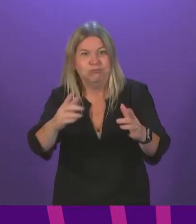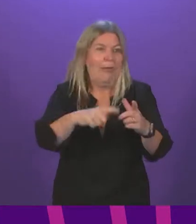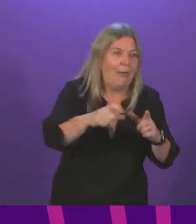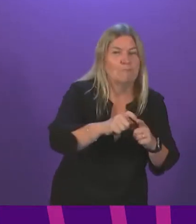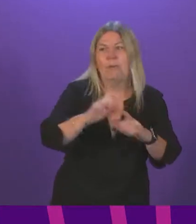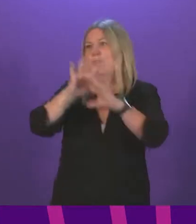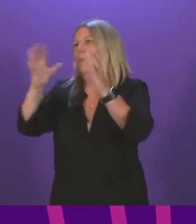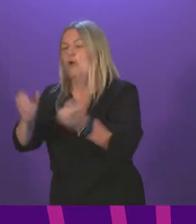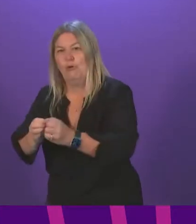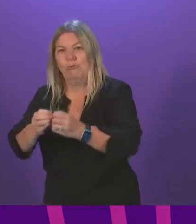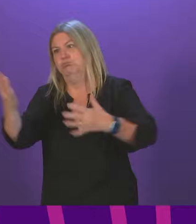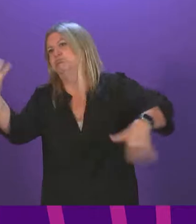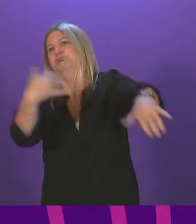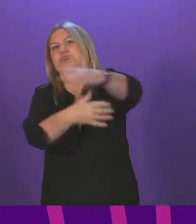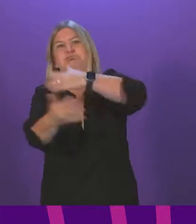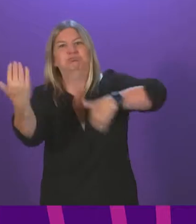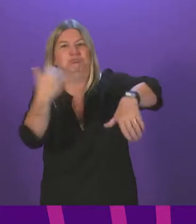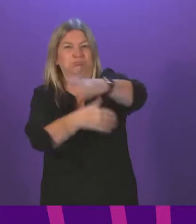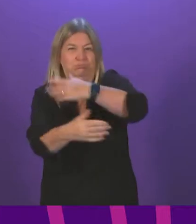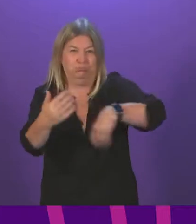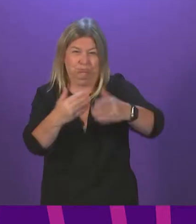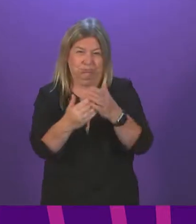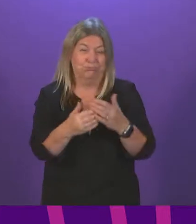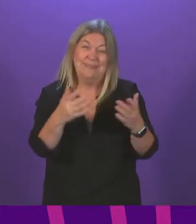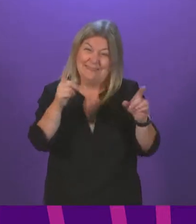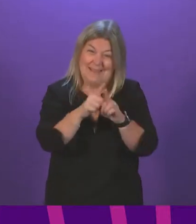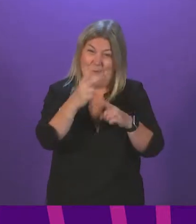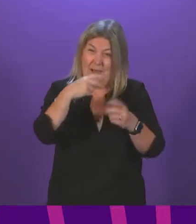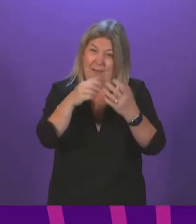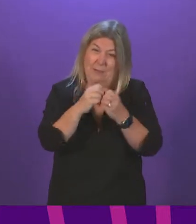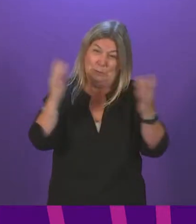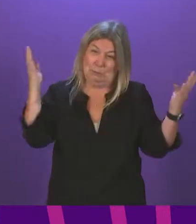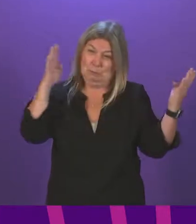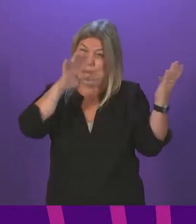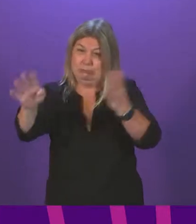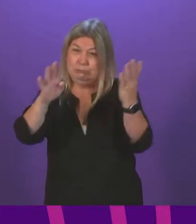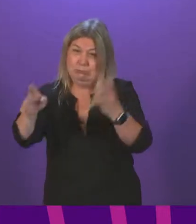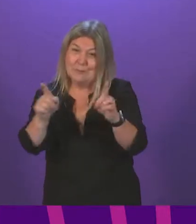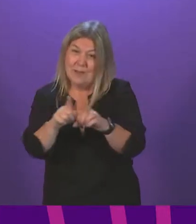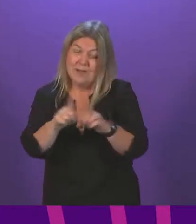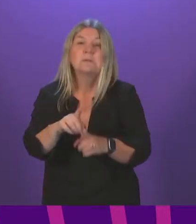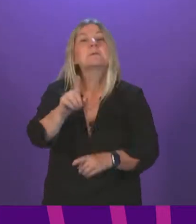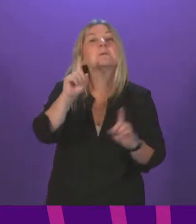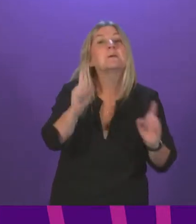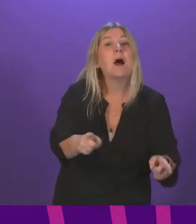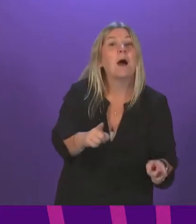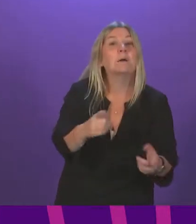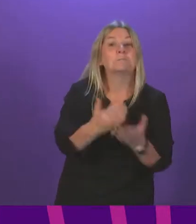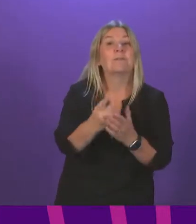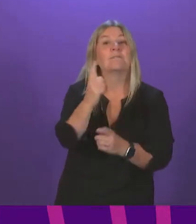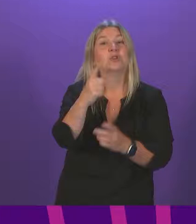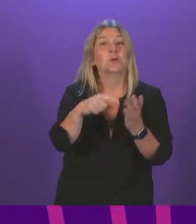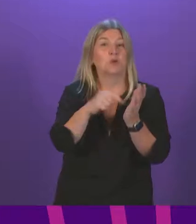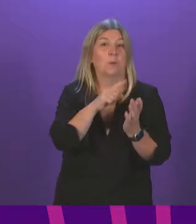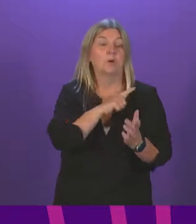two weeks, students from outside Scotland will be in nightclubs. On the 1st of October, they won't be able to do so because they've been vaccinated outside